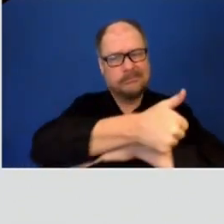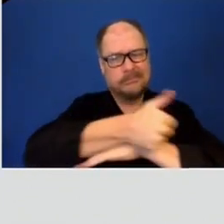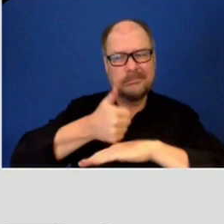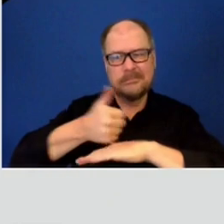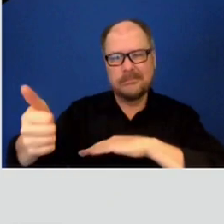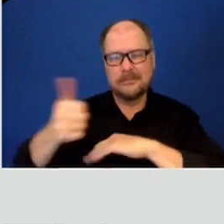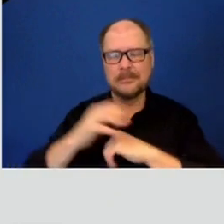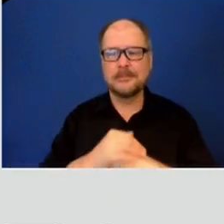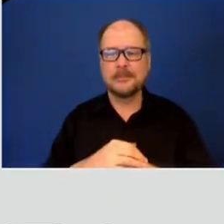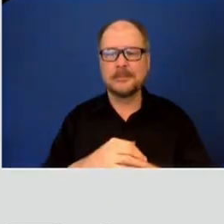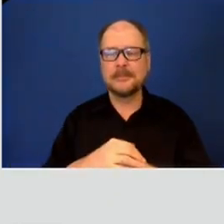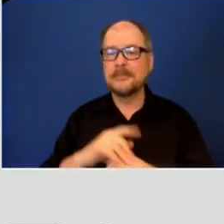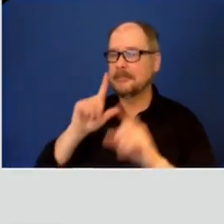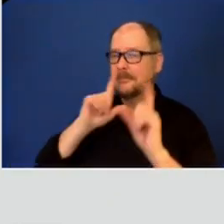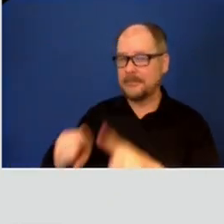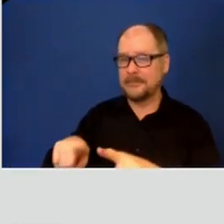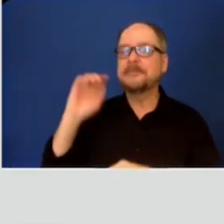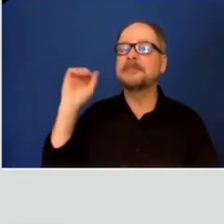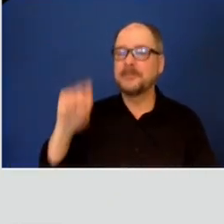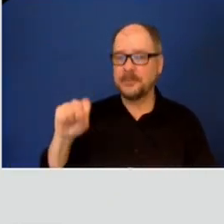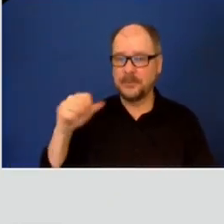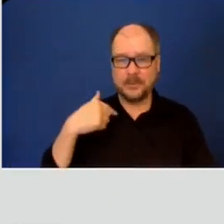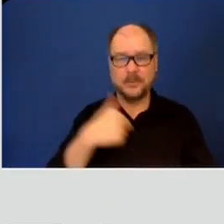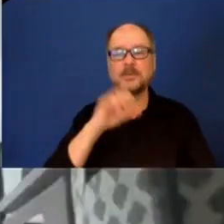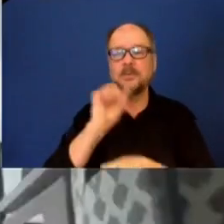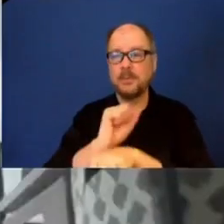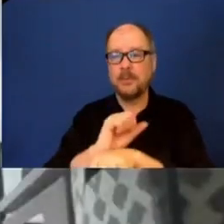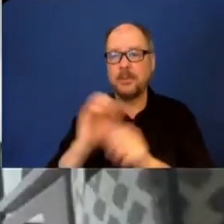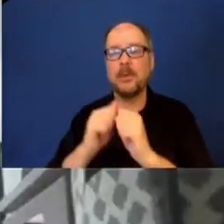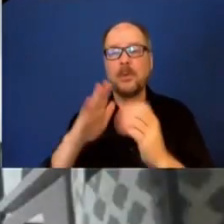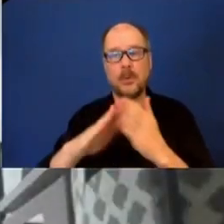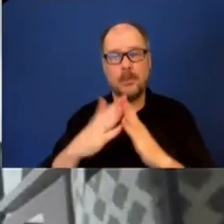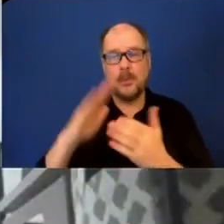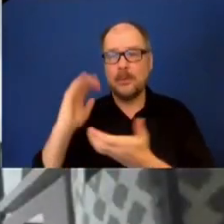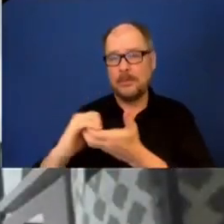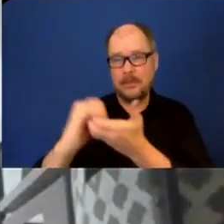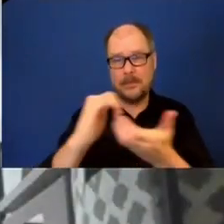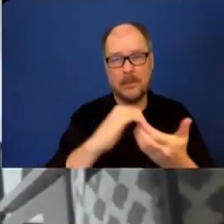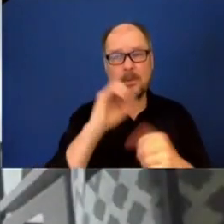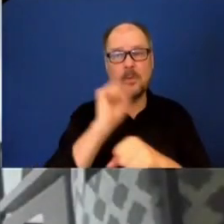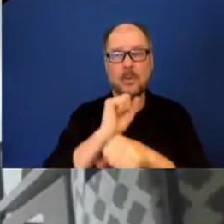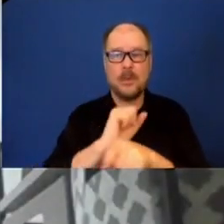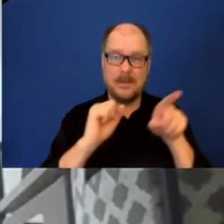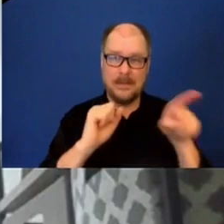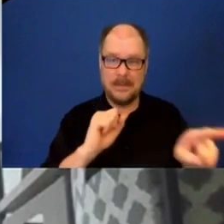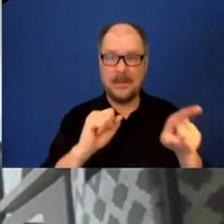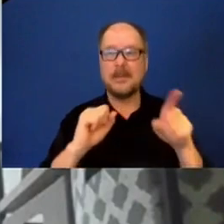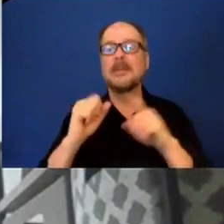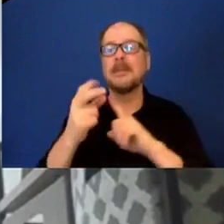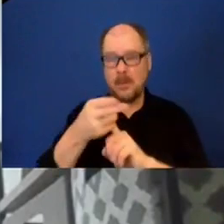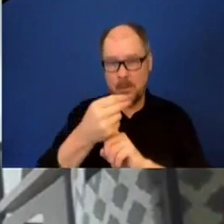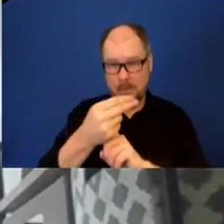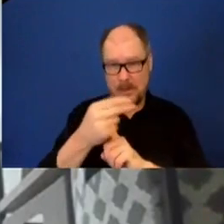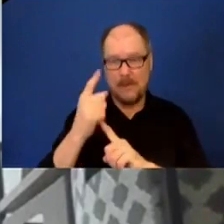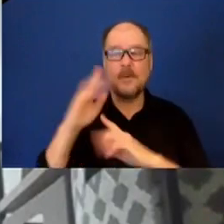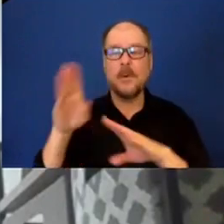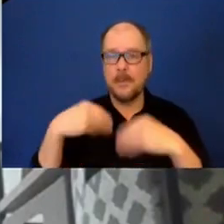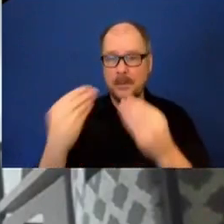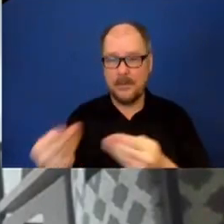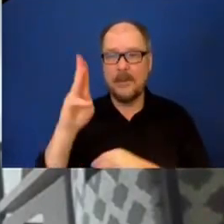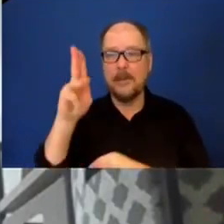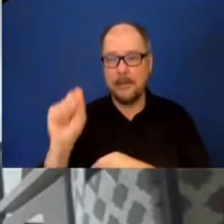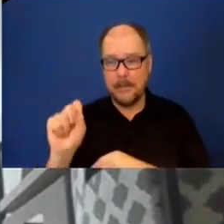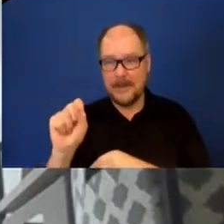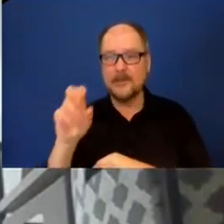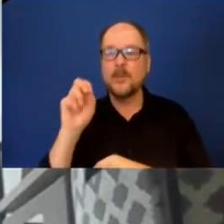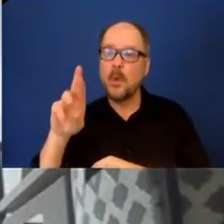So yeah, so we're working with our community partners that are going to be staffed in the hotel and providing bus transportation or bus tickets for